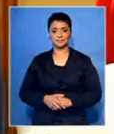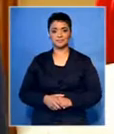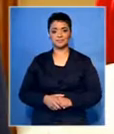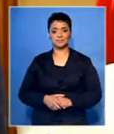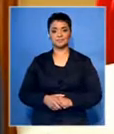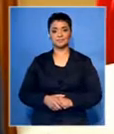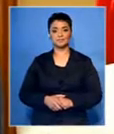Pretoria.